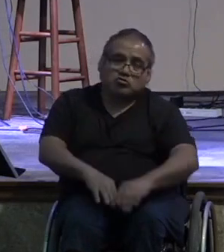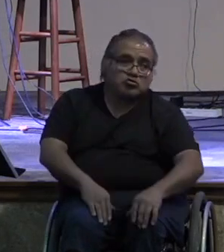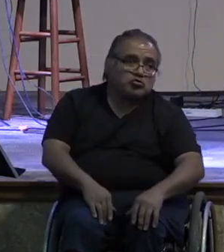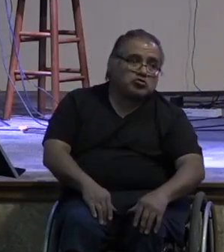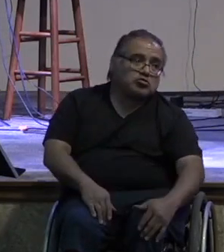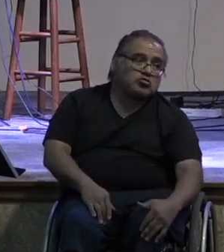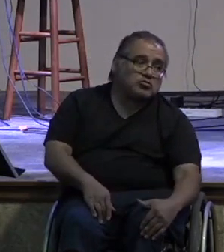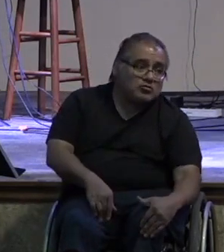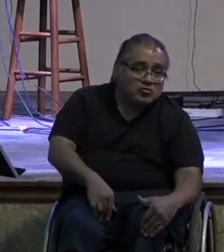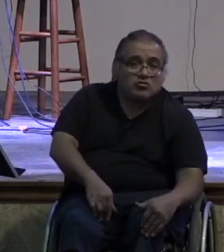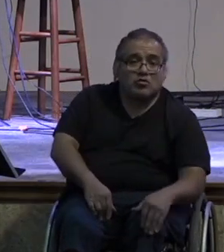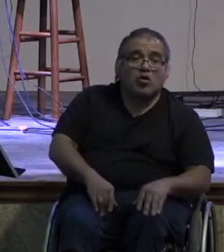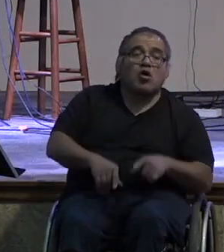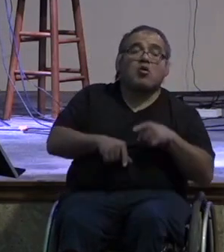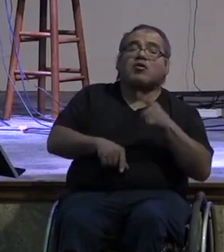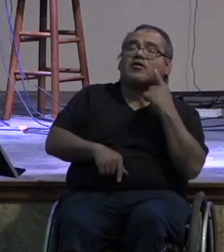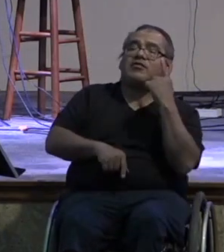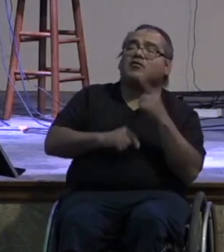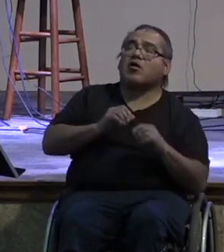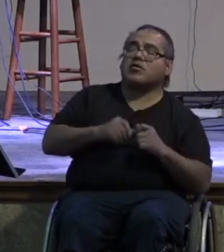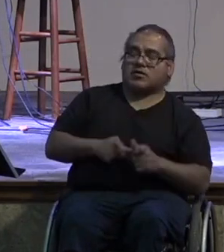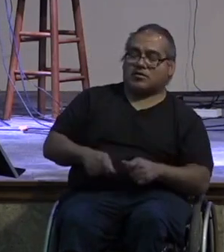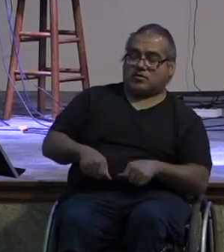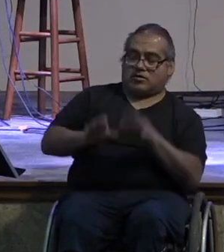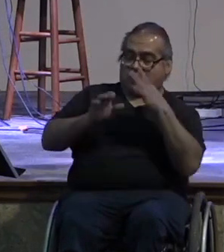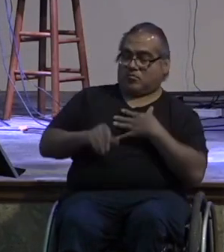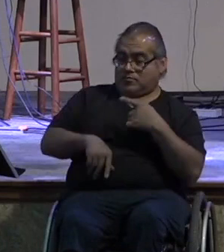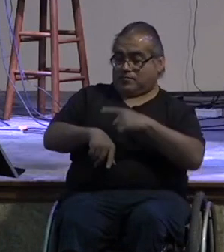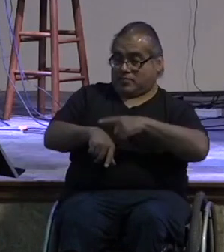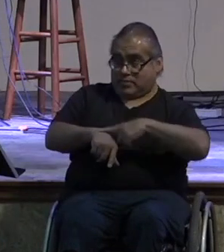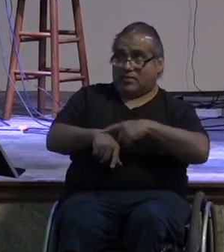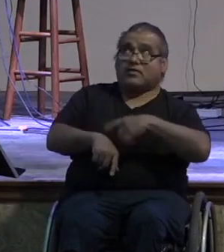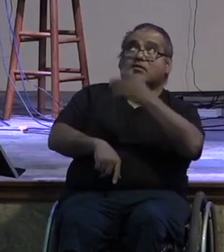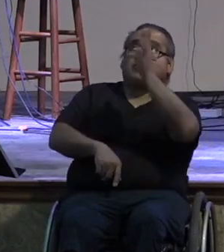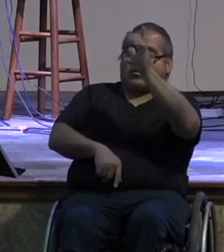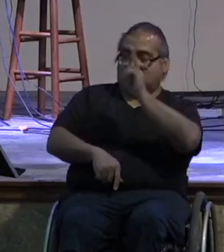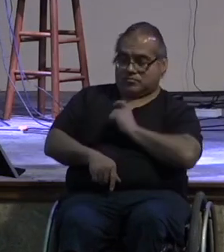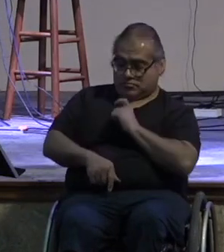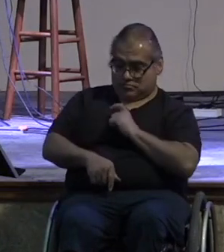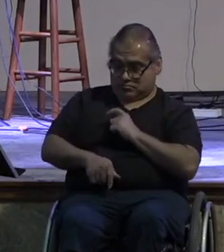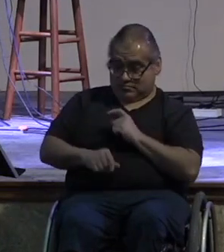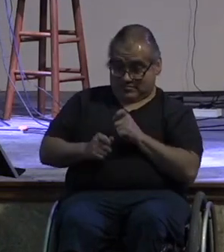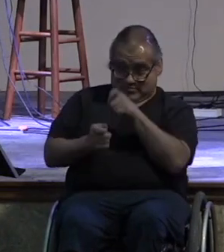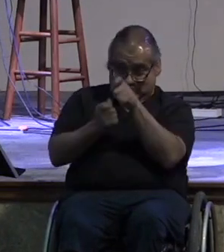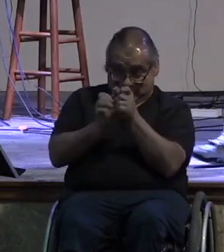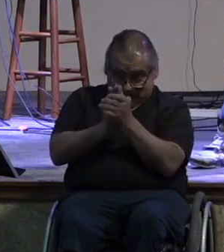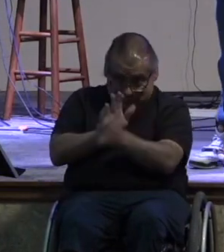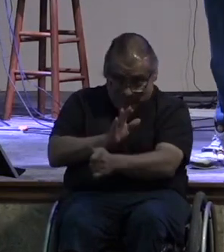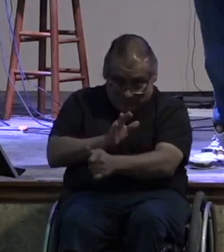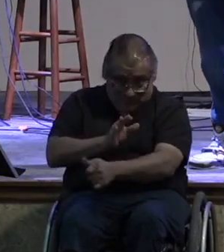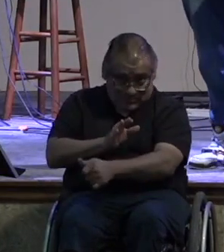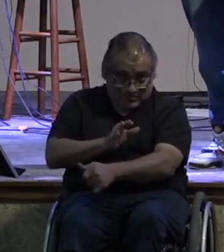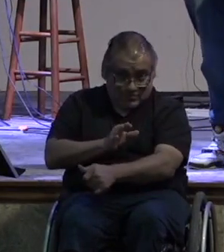so as we think about giving of our time we need to remember that god has specifically equipped me to do things that brings us to the next t our